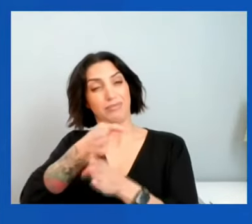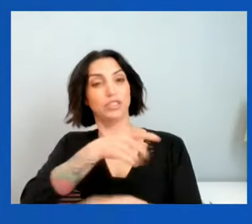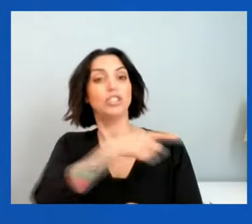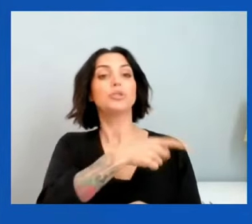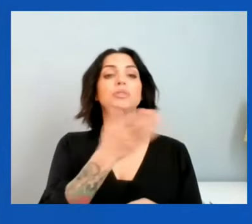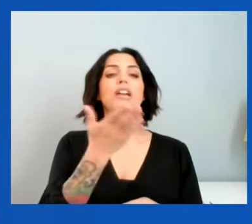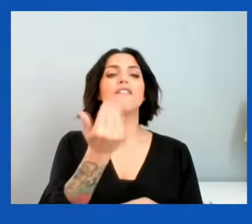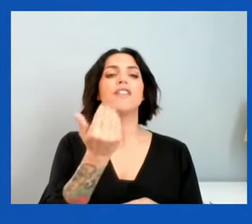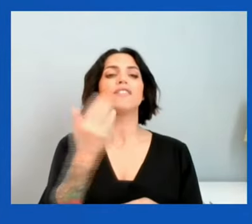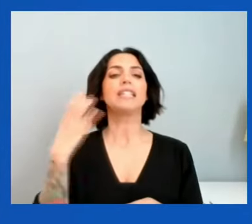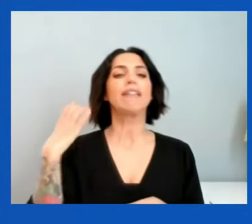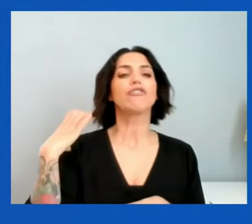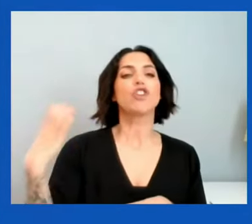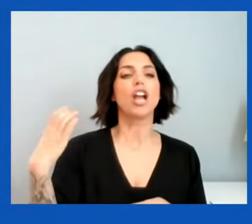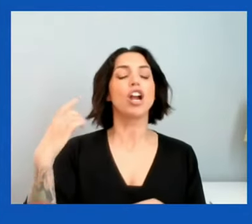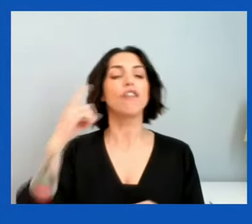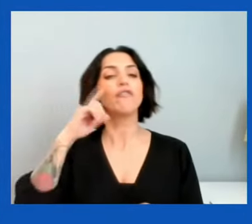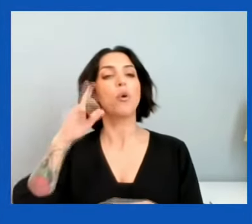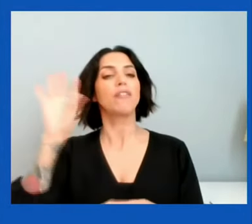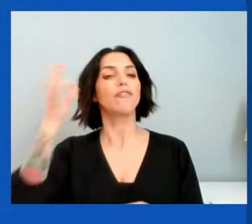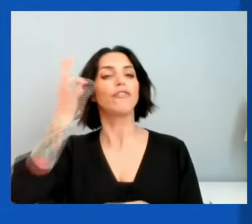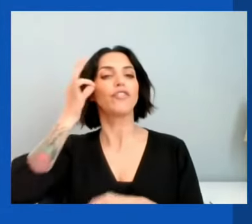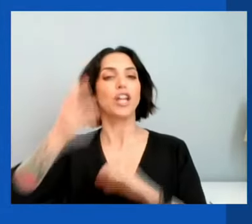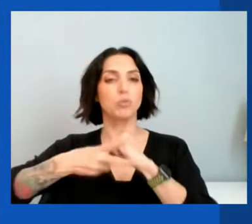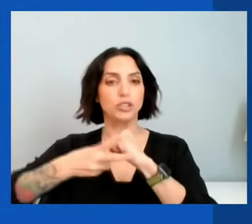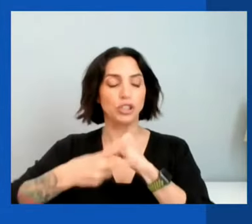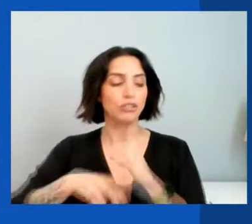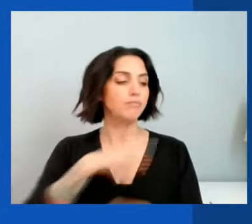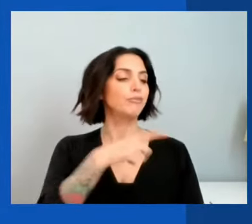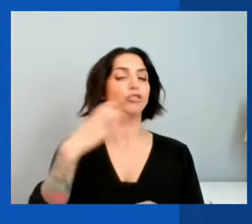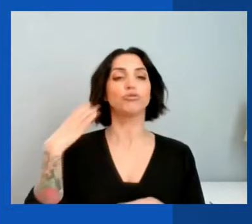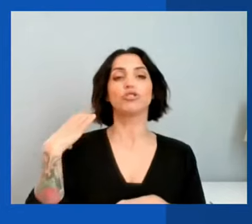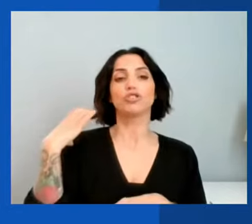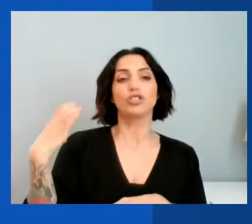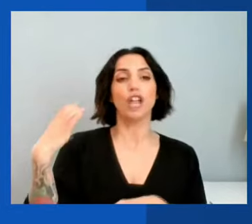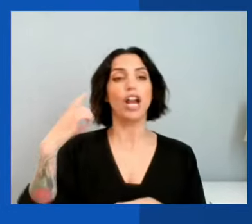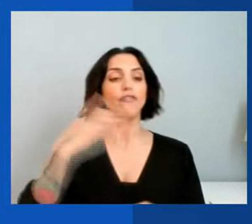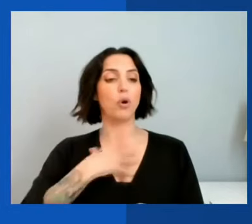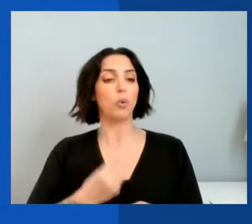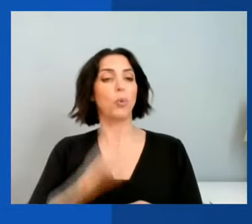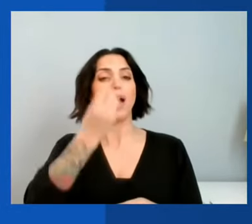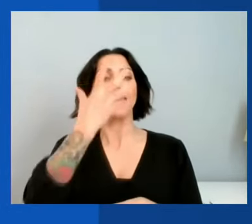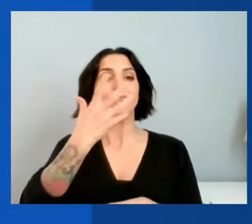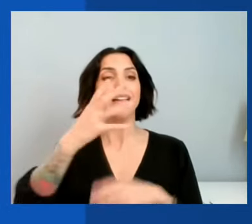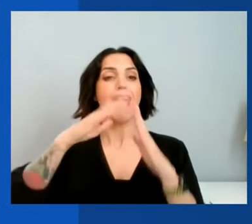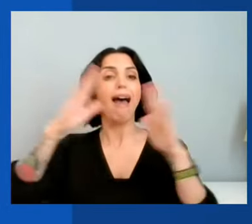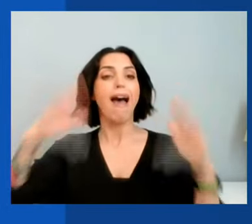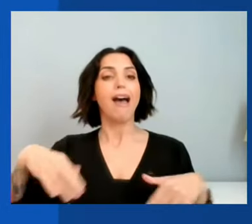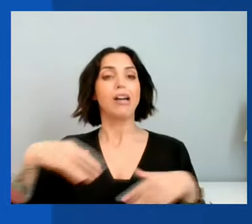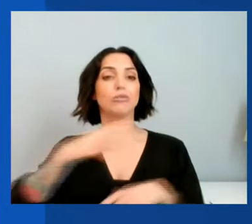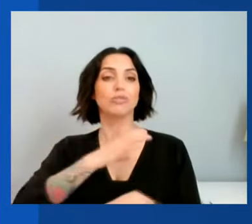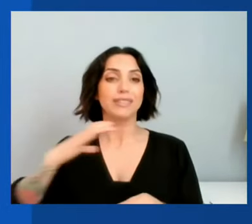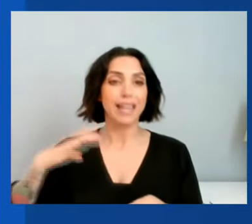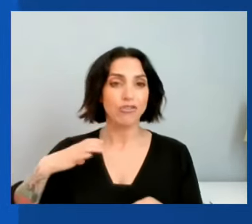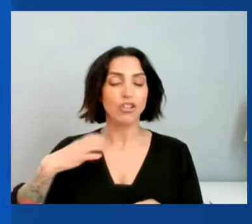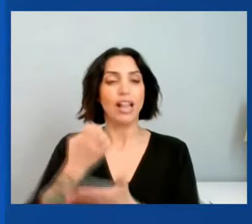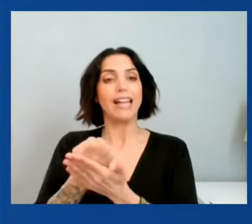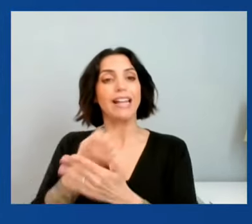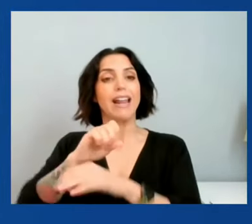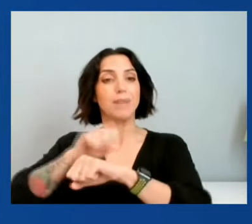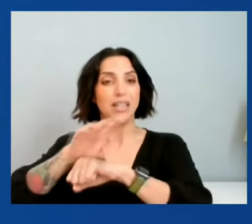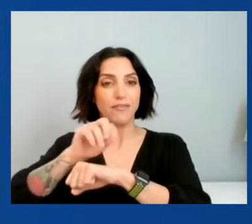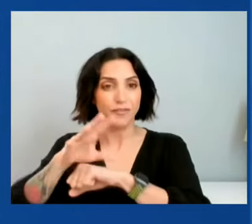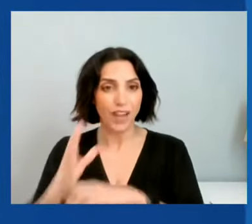The chair of the White House Council of Economic Advisers. President of the Federal Reserve Bank of San